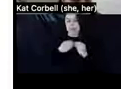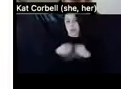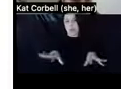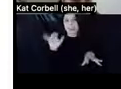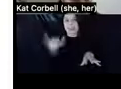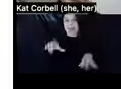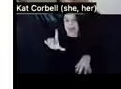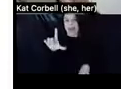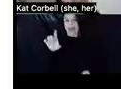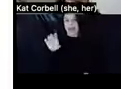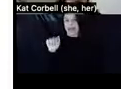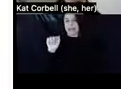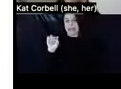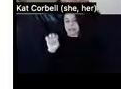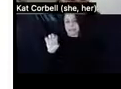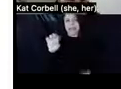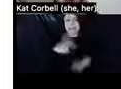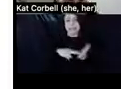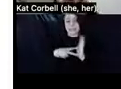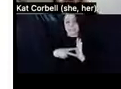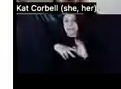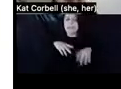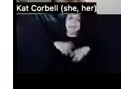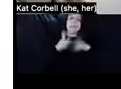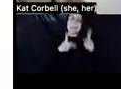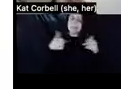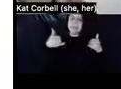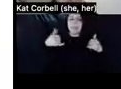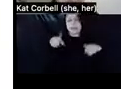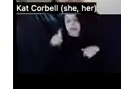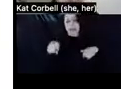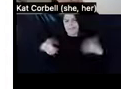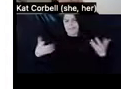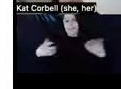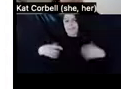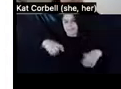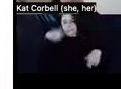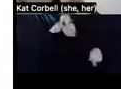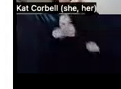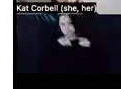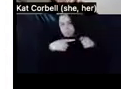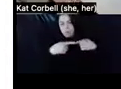and then tenants have to compromise on repairs or DIY repairs. Um,